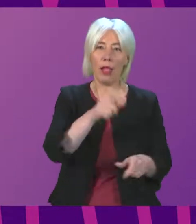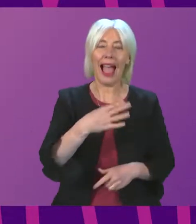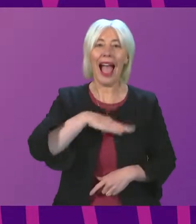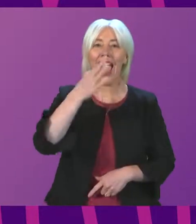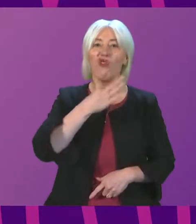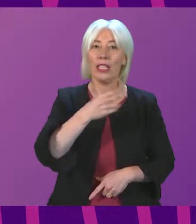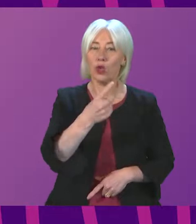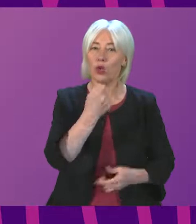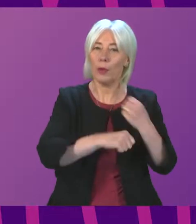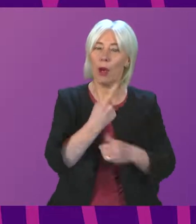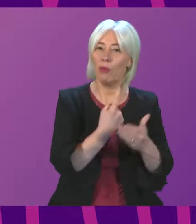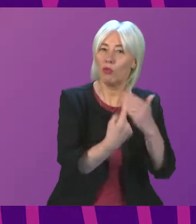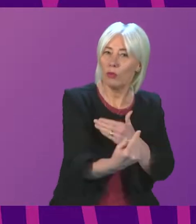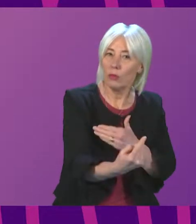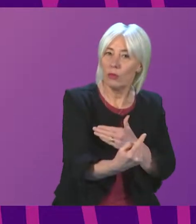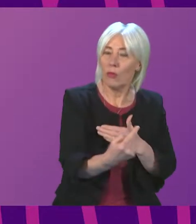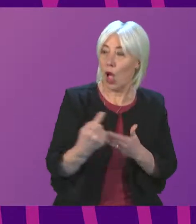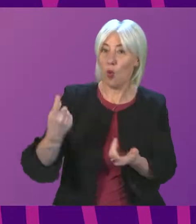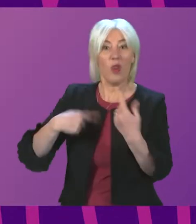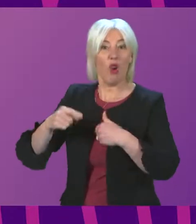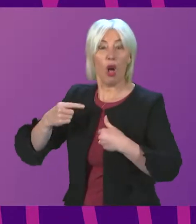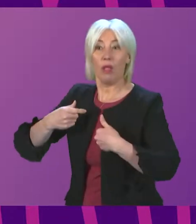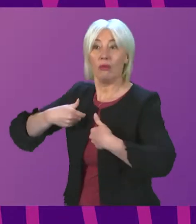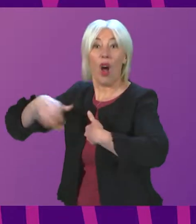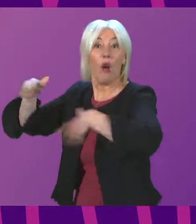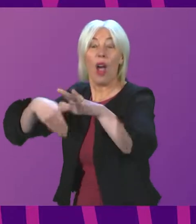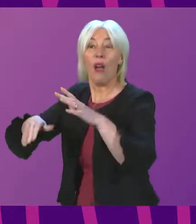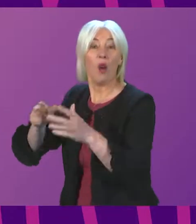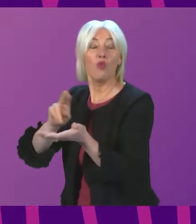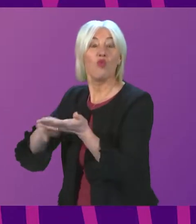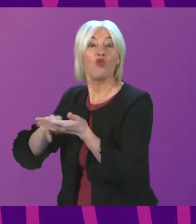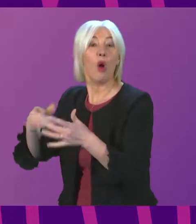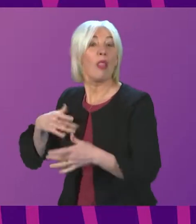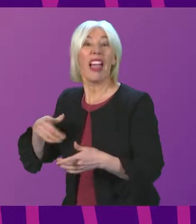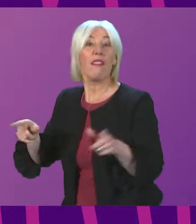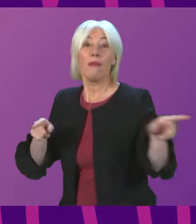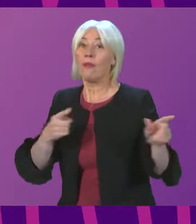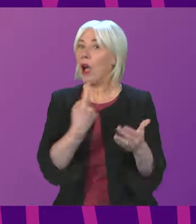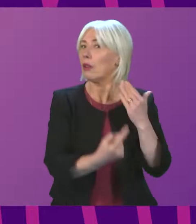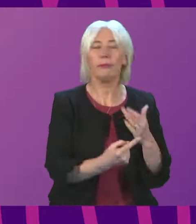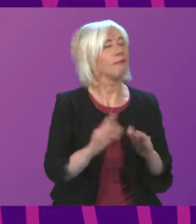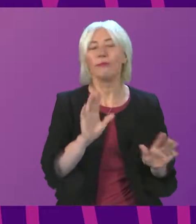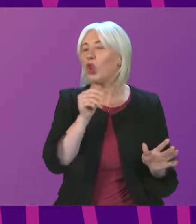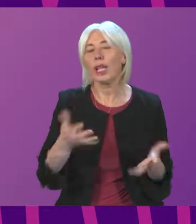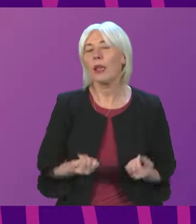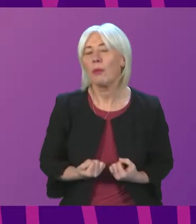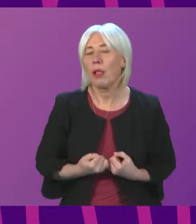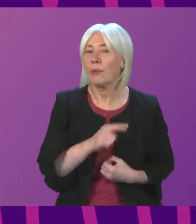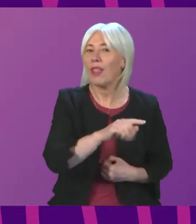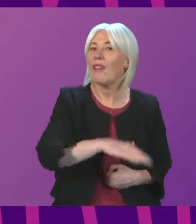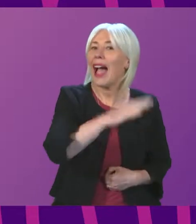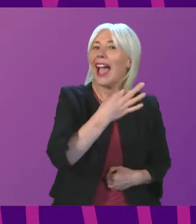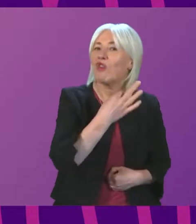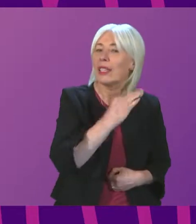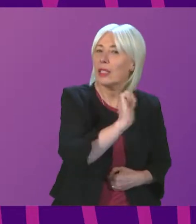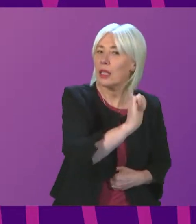isolation while the rest of us get back to enjoying normal life would not be acceptable. People in the higher risk category already